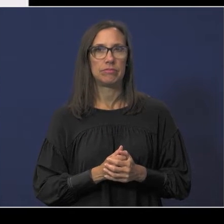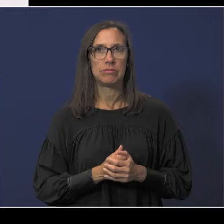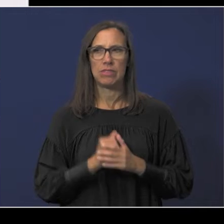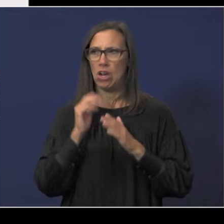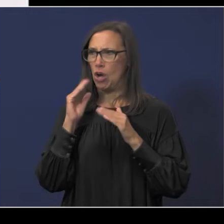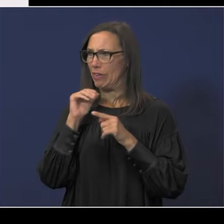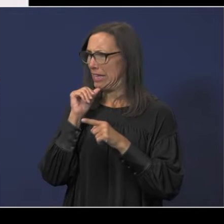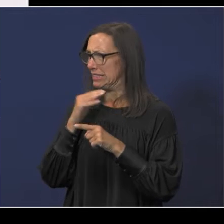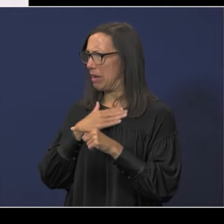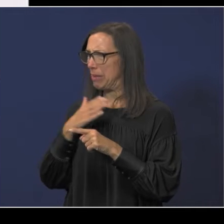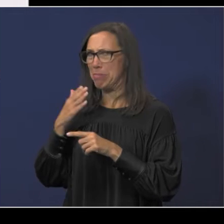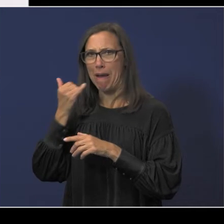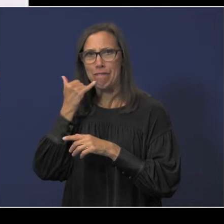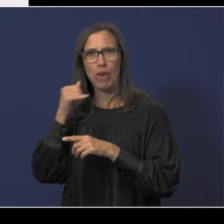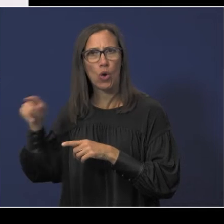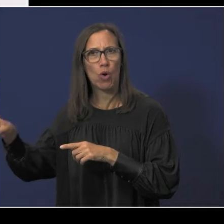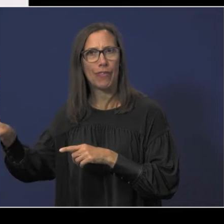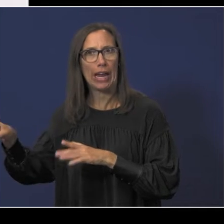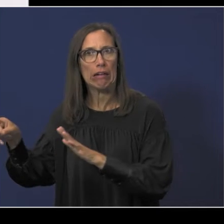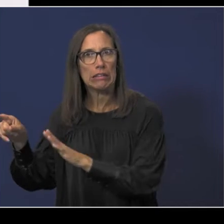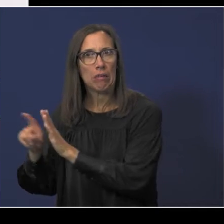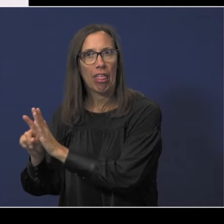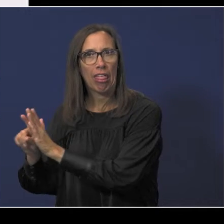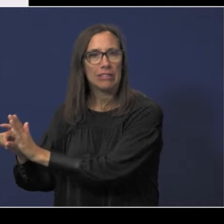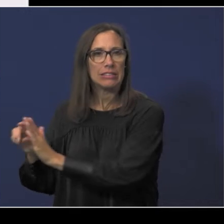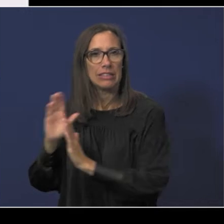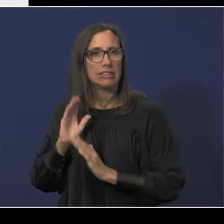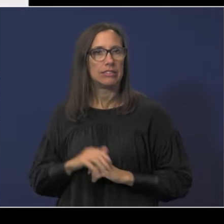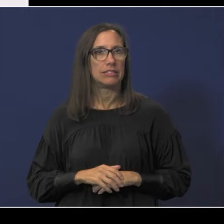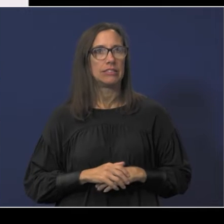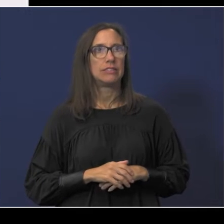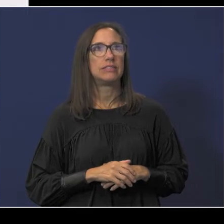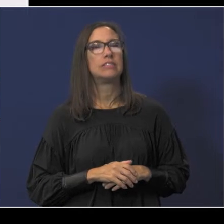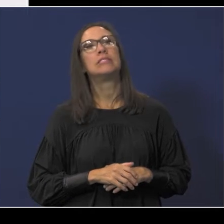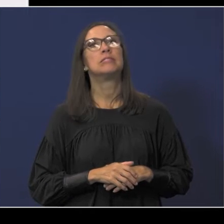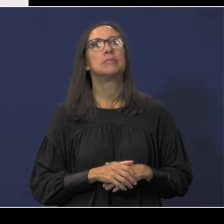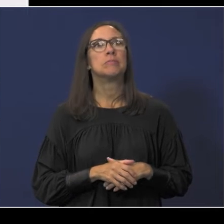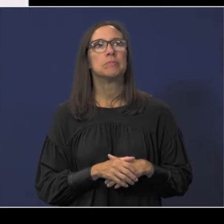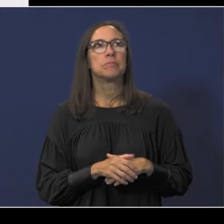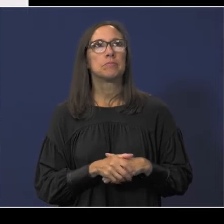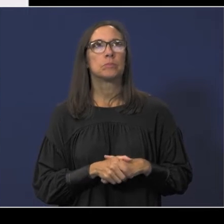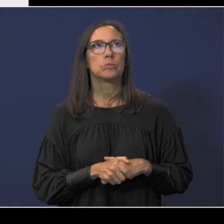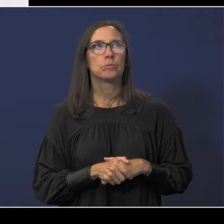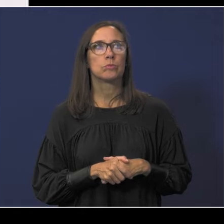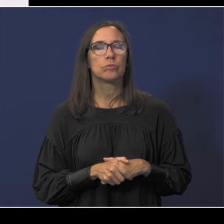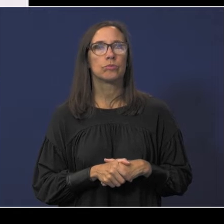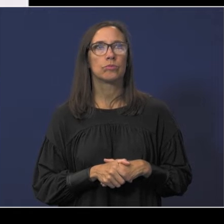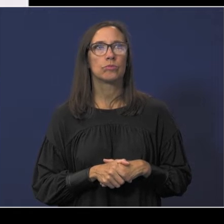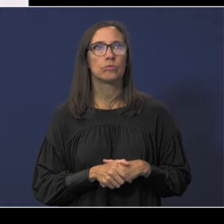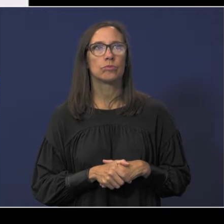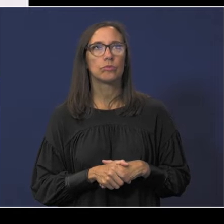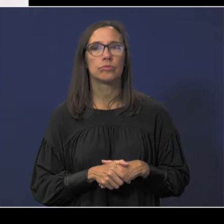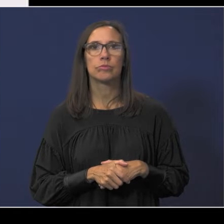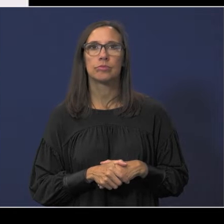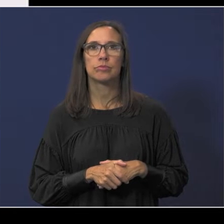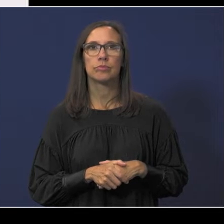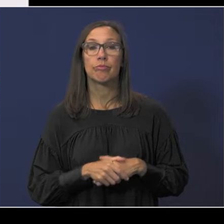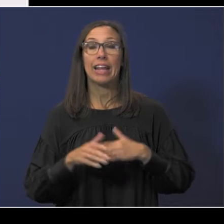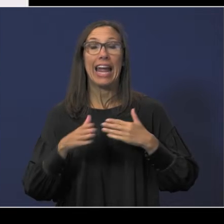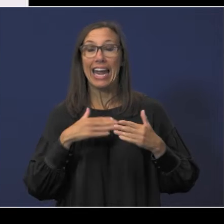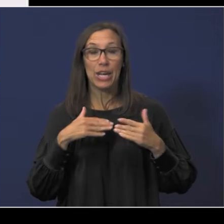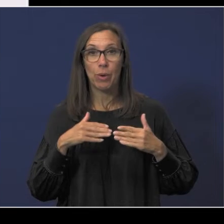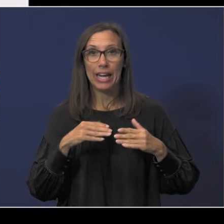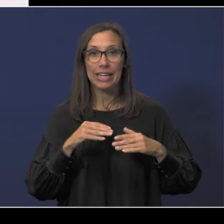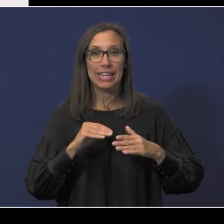me i left my phone over there uh anyway